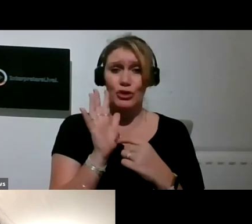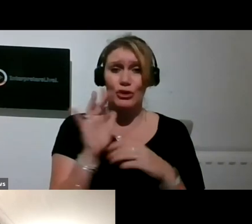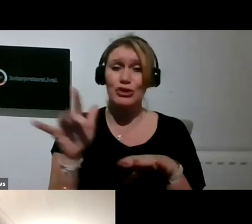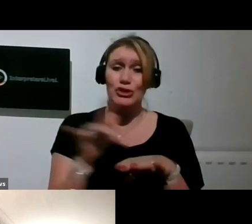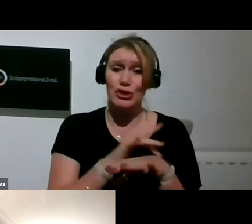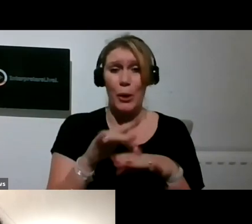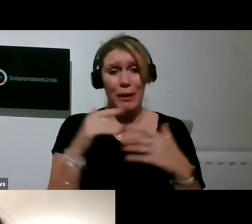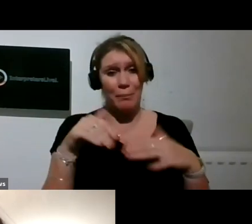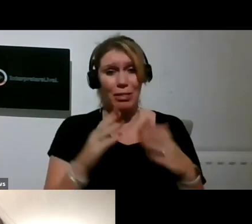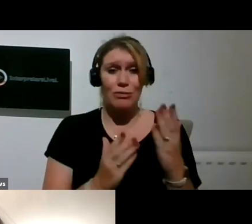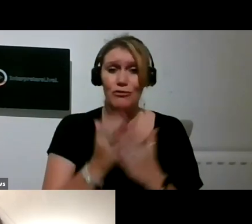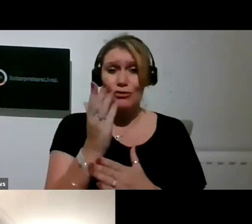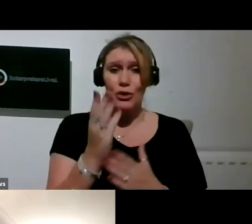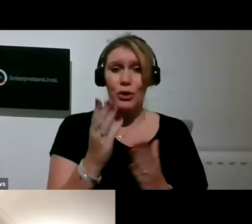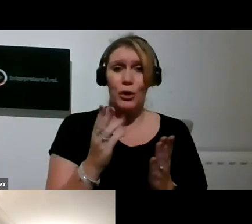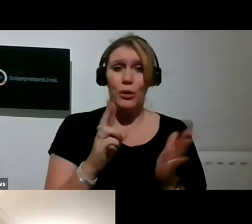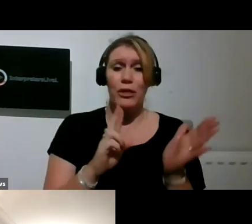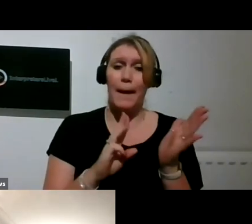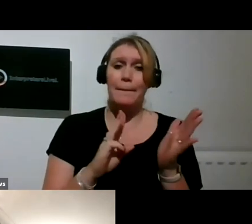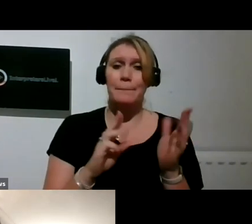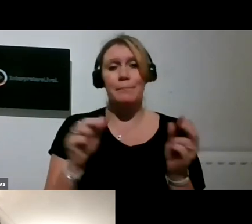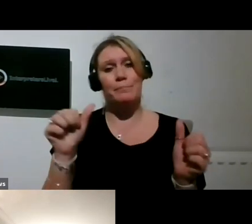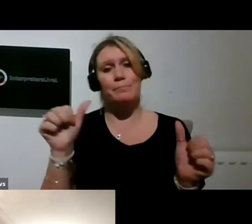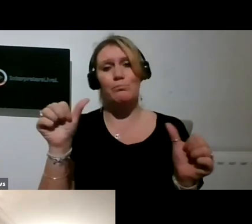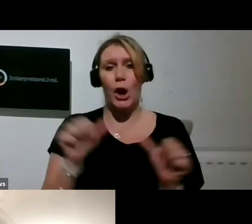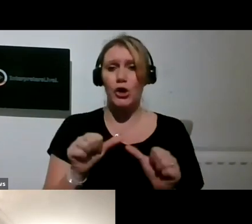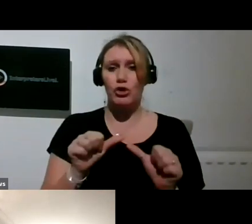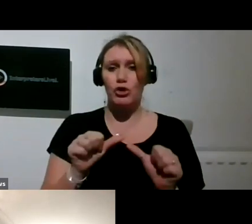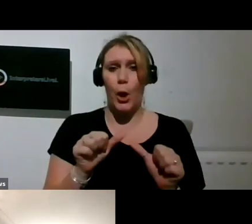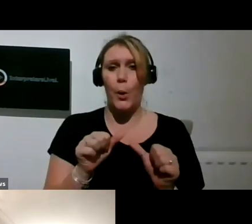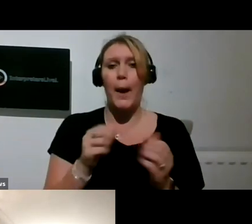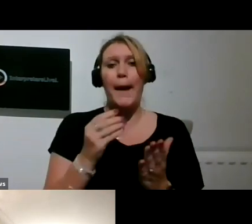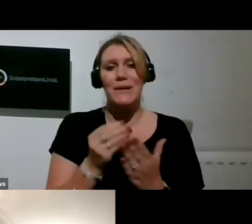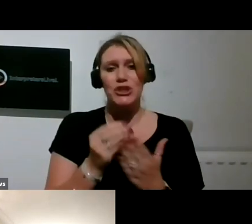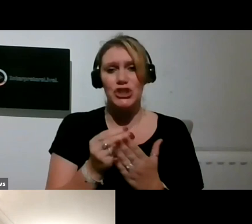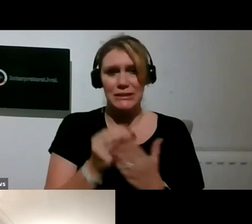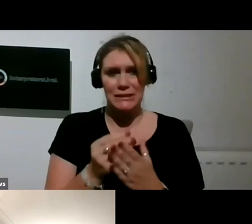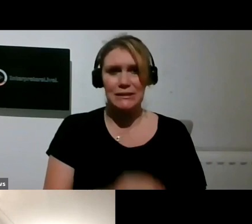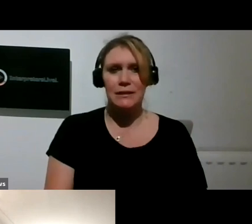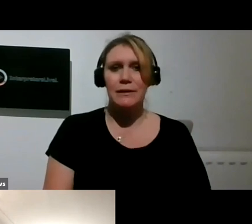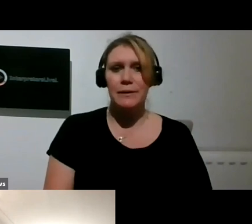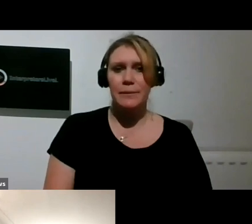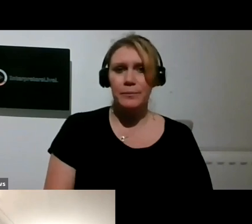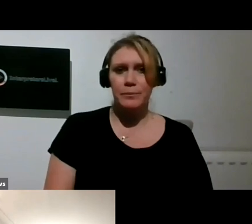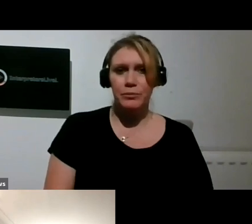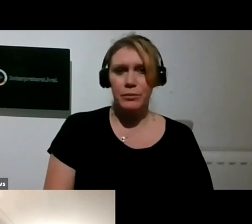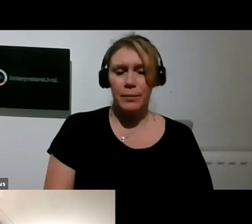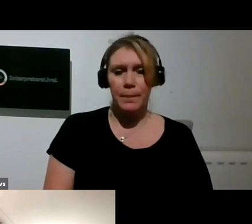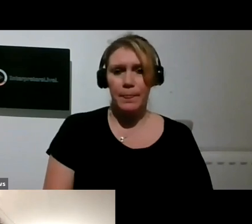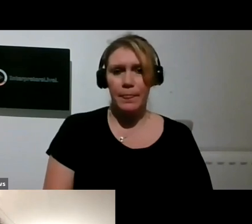and a whole kind of range of things like Pete Carr playing with